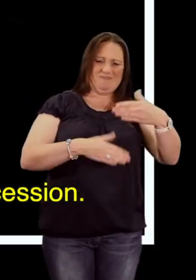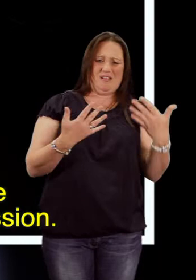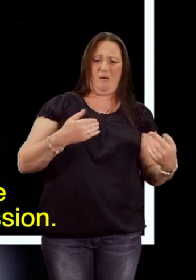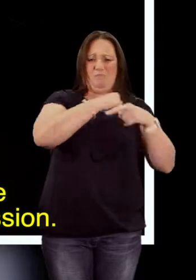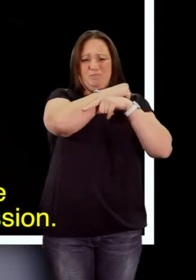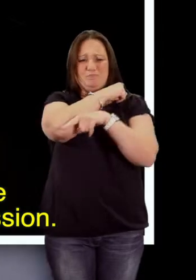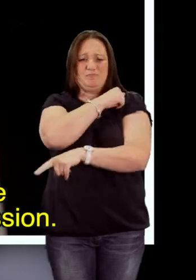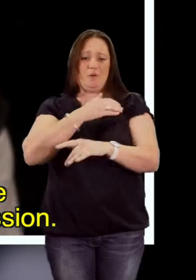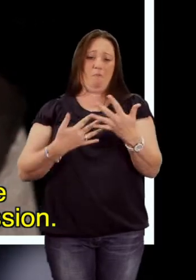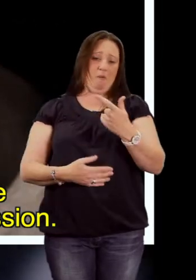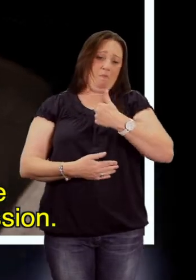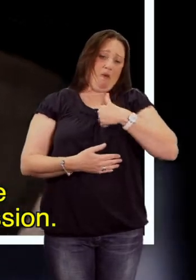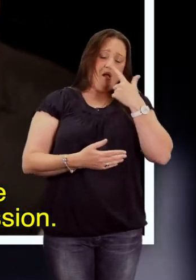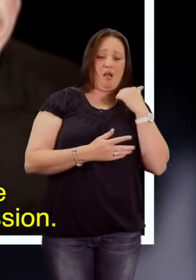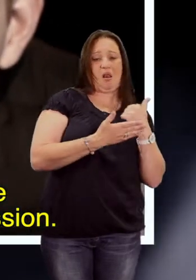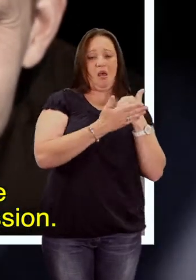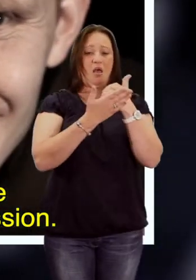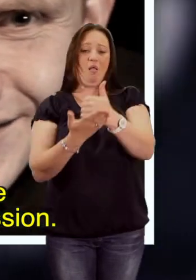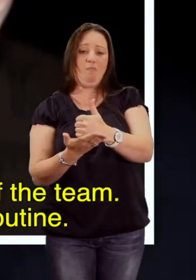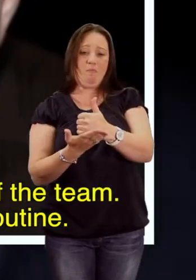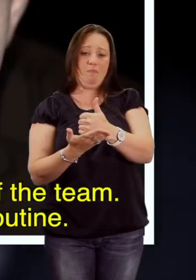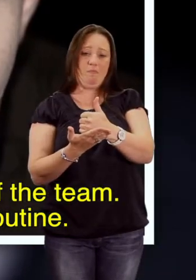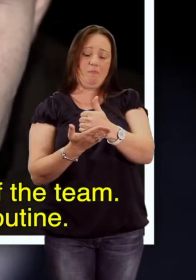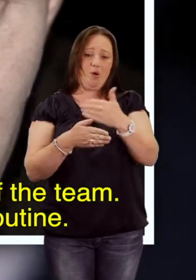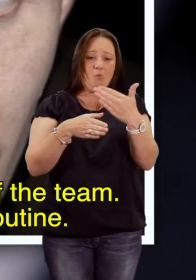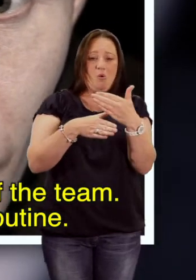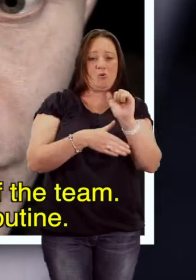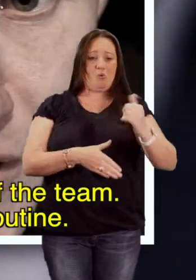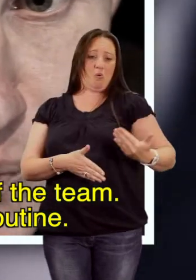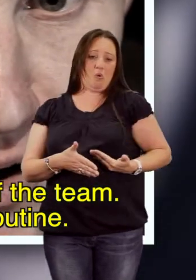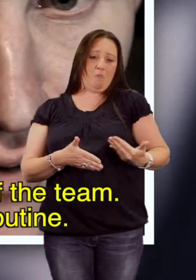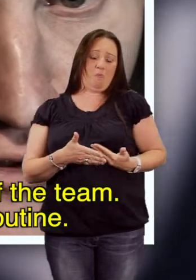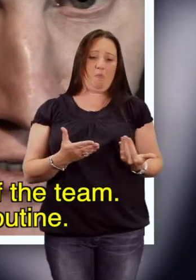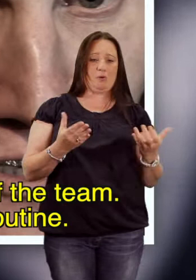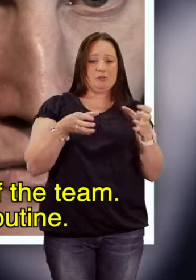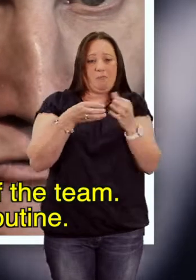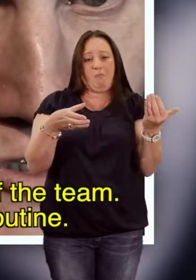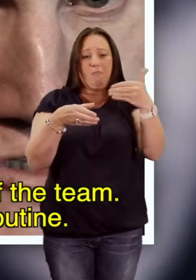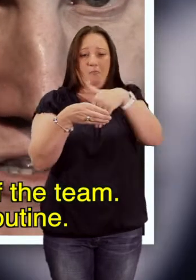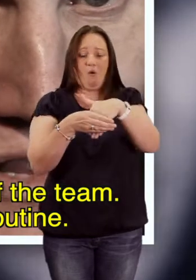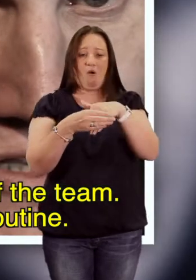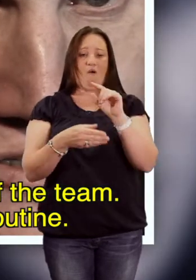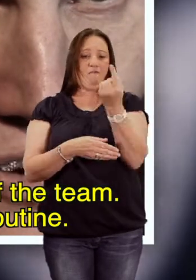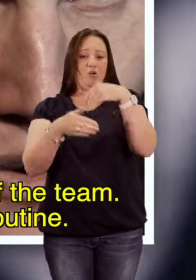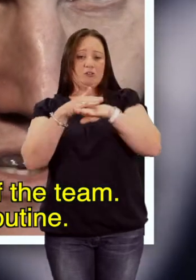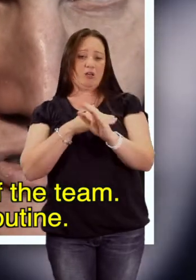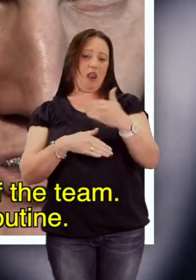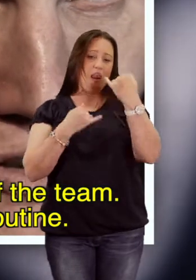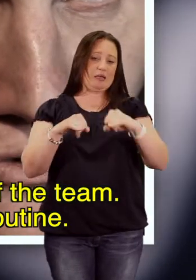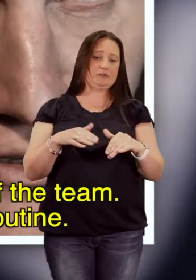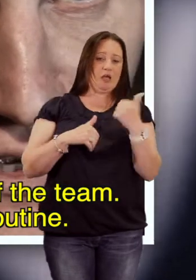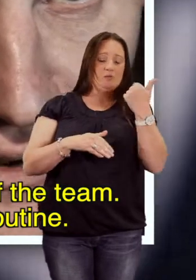recession, Maybe someone like me could make the right impression. Working for your company. Part of the team. First in. Last out.